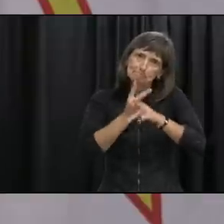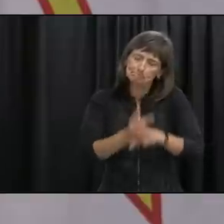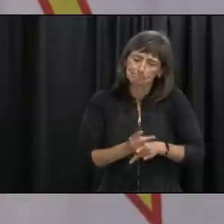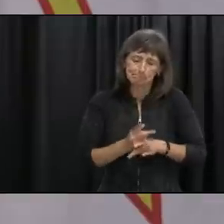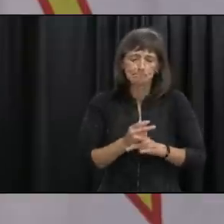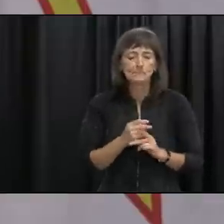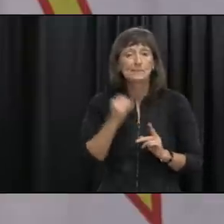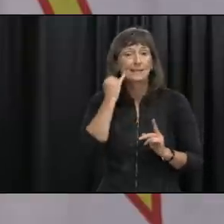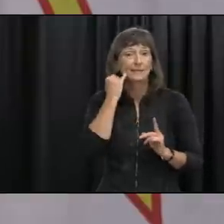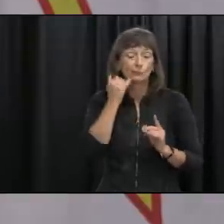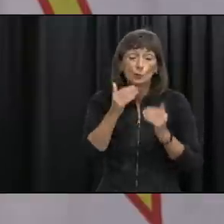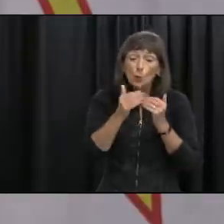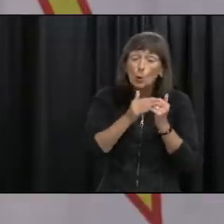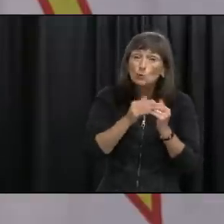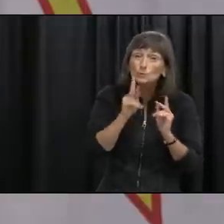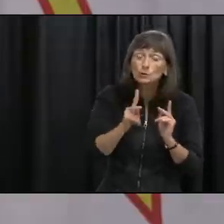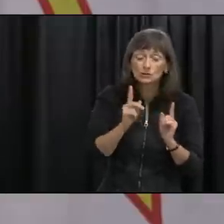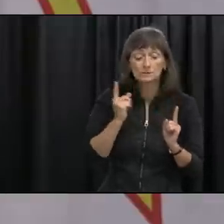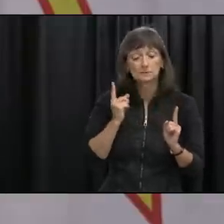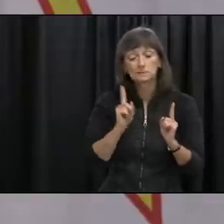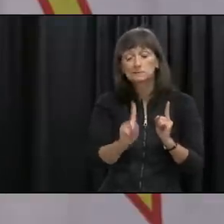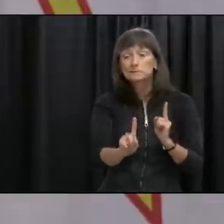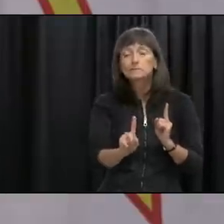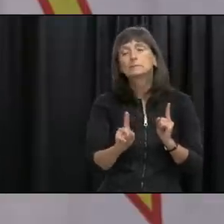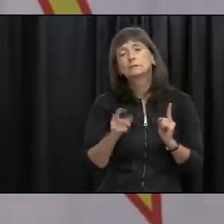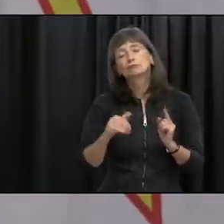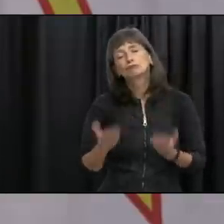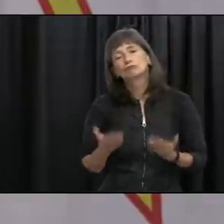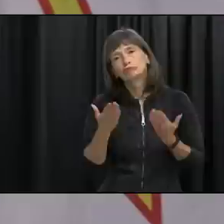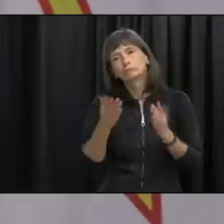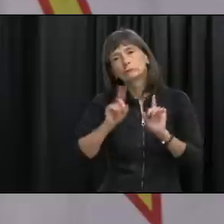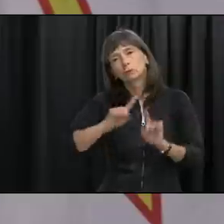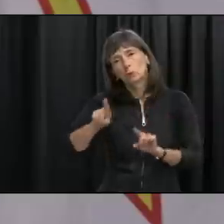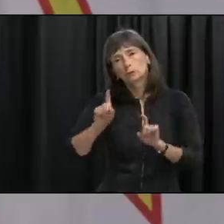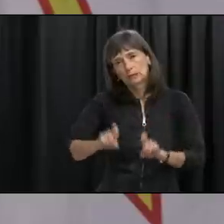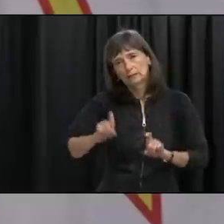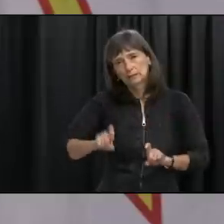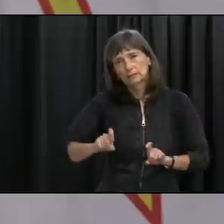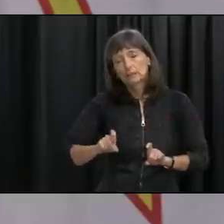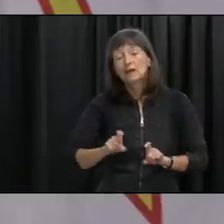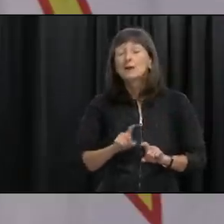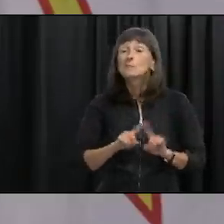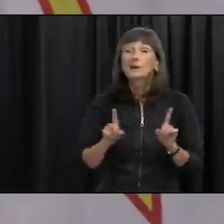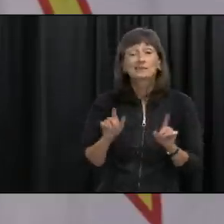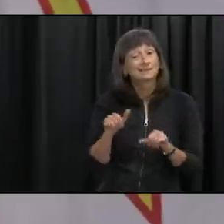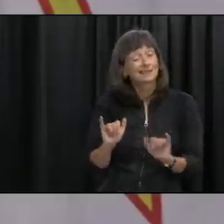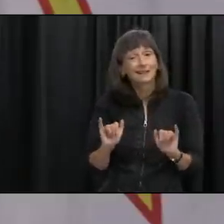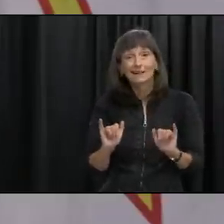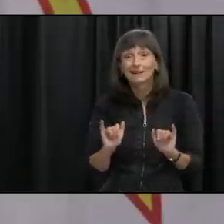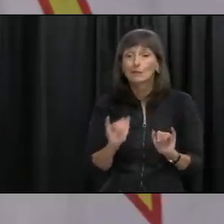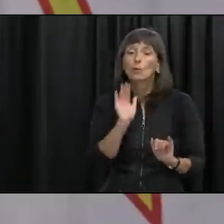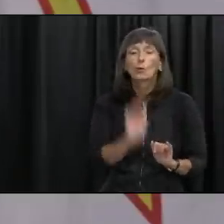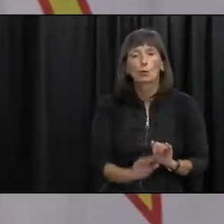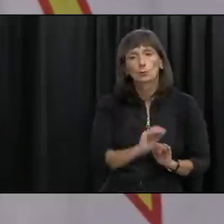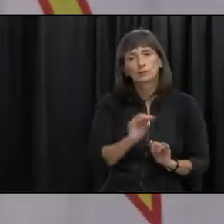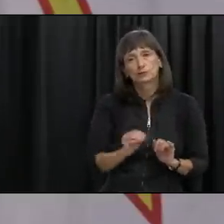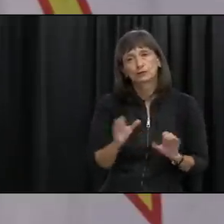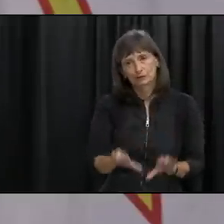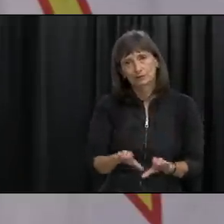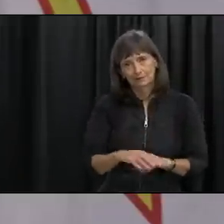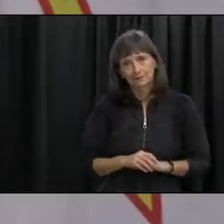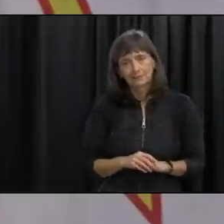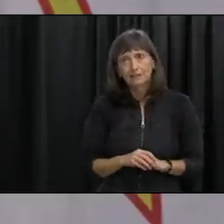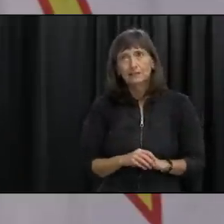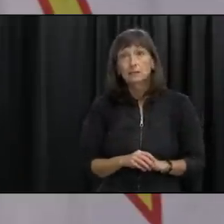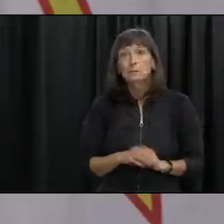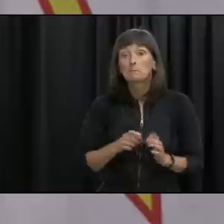you know if you were in this area then uh we would recommend testing but that in acknowledgement of the risk being low we do not say